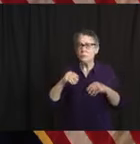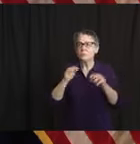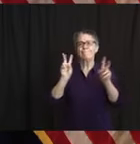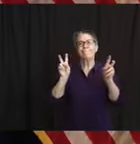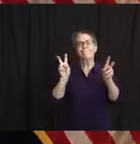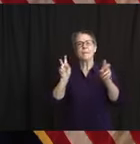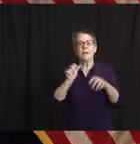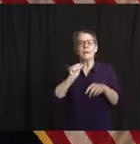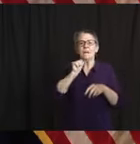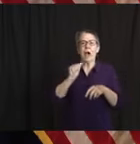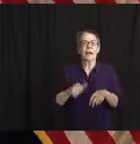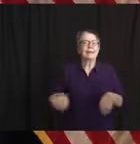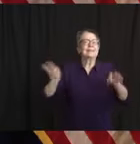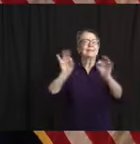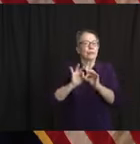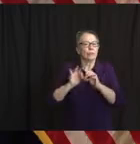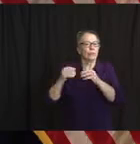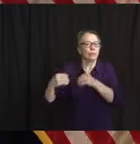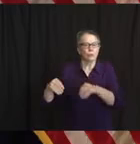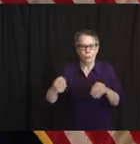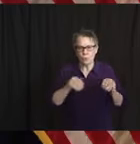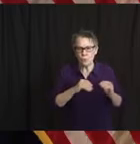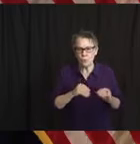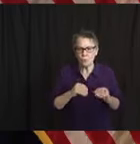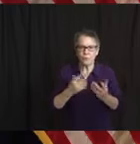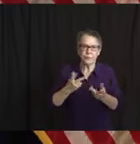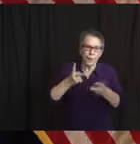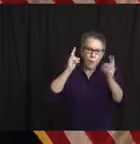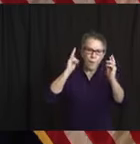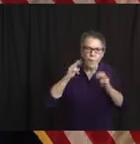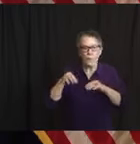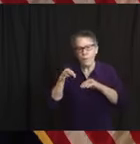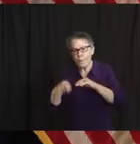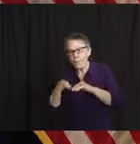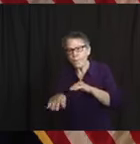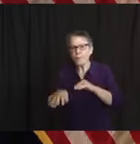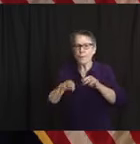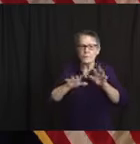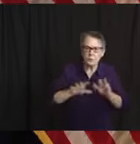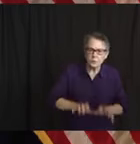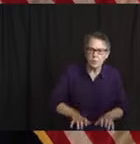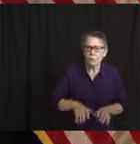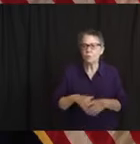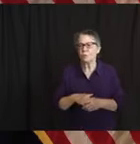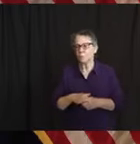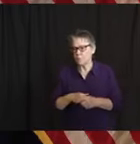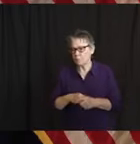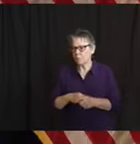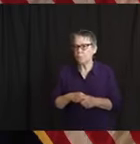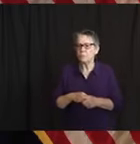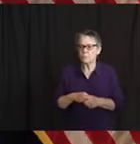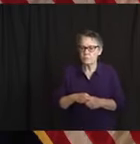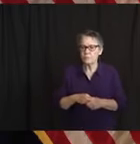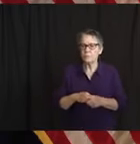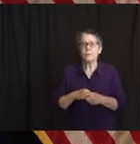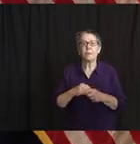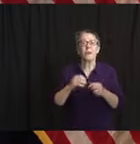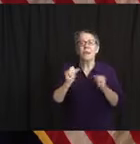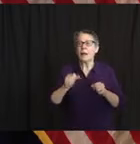6 a.m. on Monday, available for any nonessential retail entity, big and small.